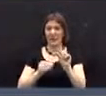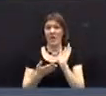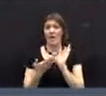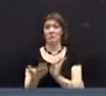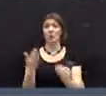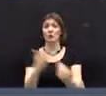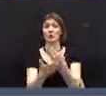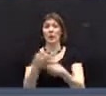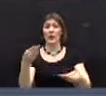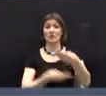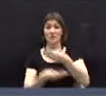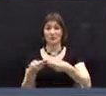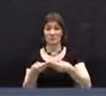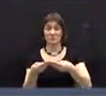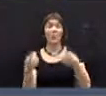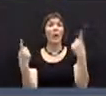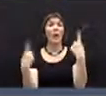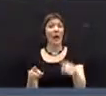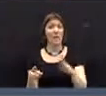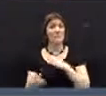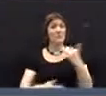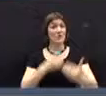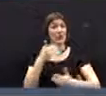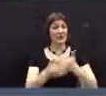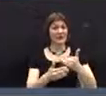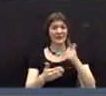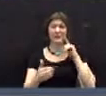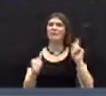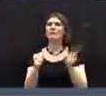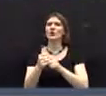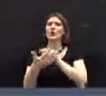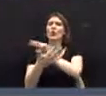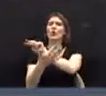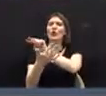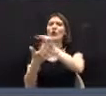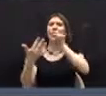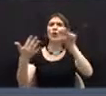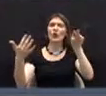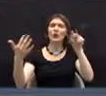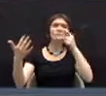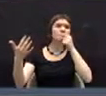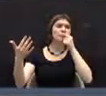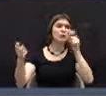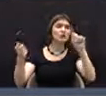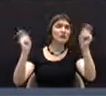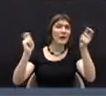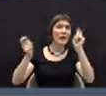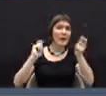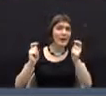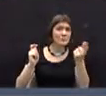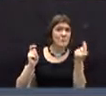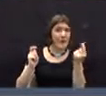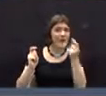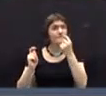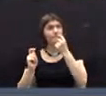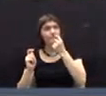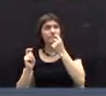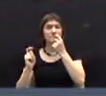We began by looking at a broad set of potential changes to the budget